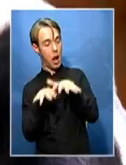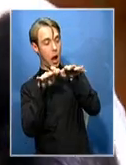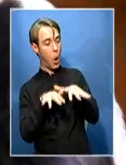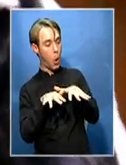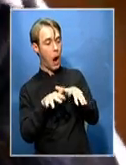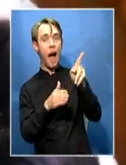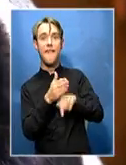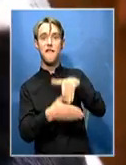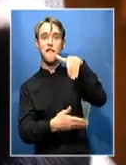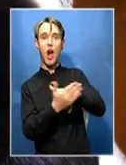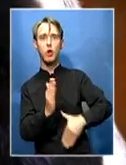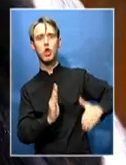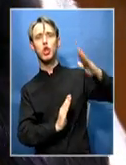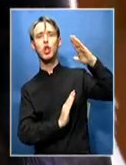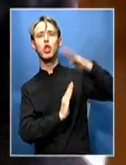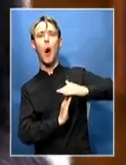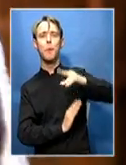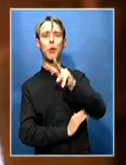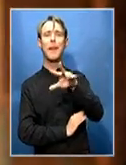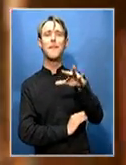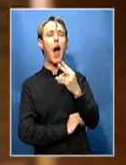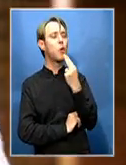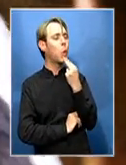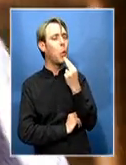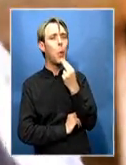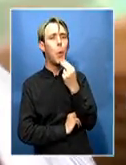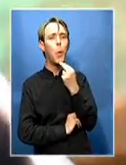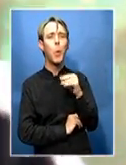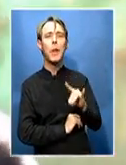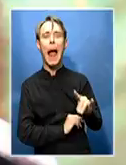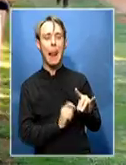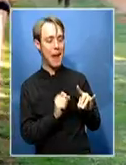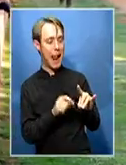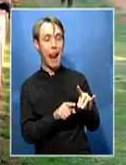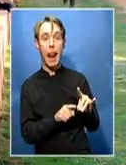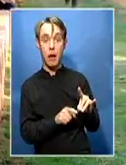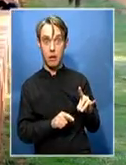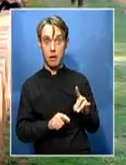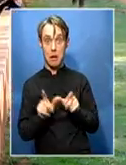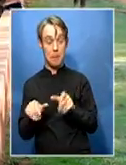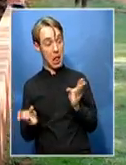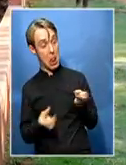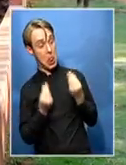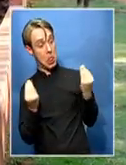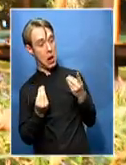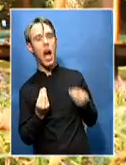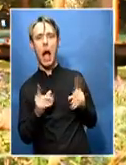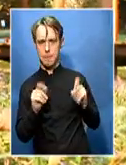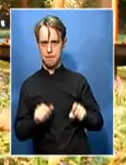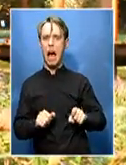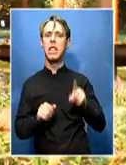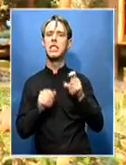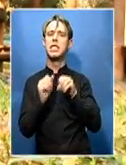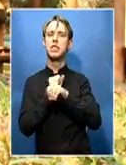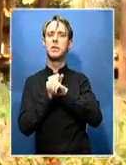Top 25 cutest animals in captivity, and if you're that popular, you must be on social networks.